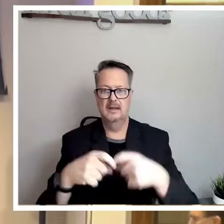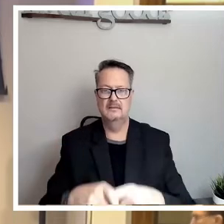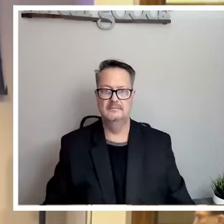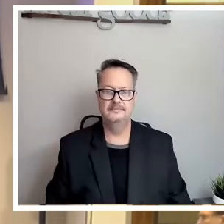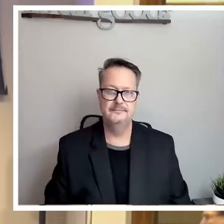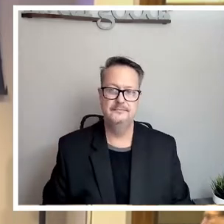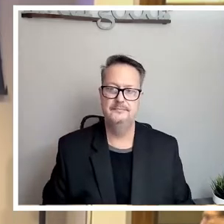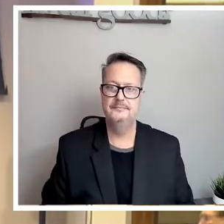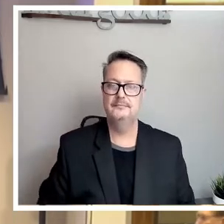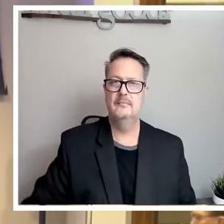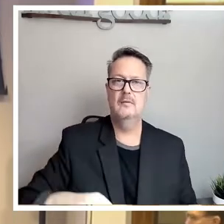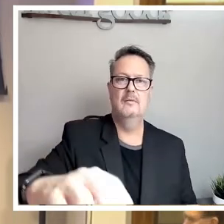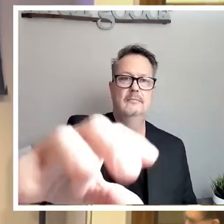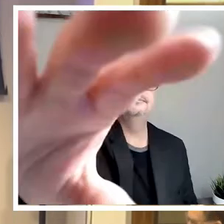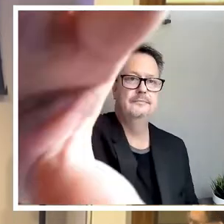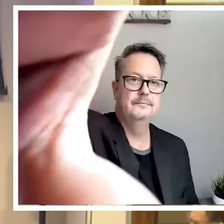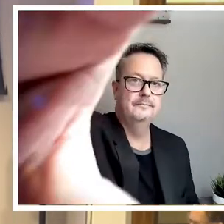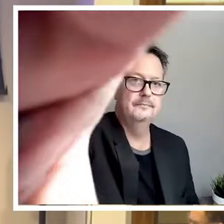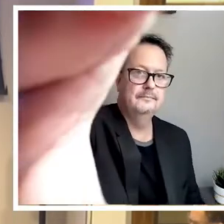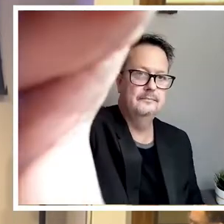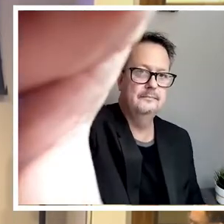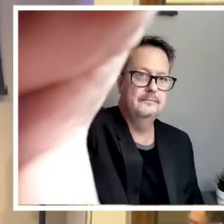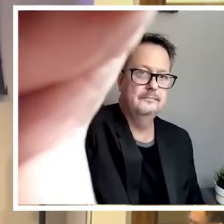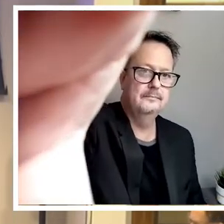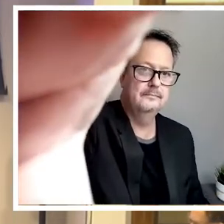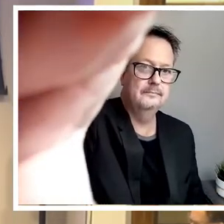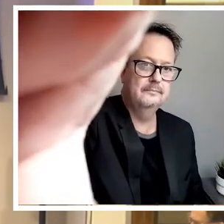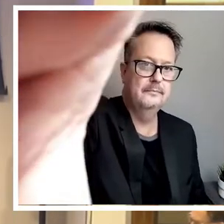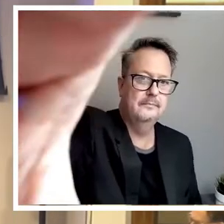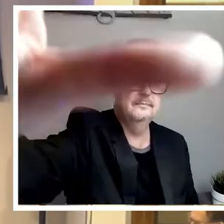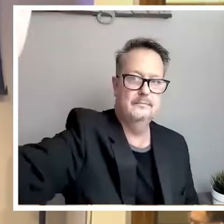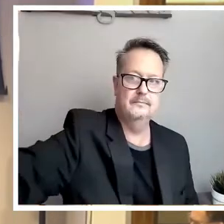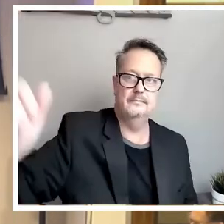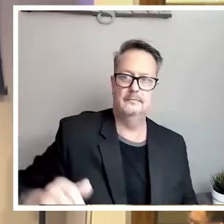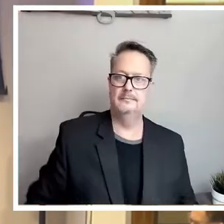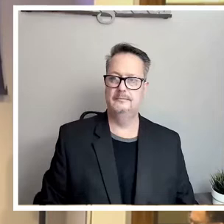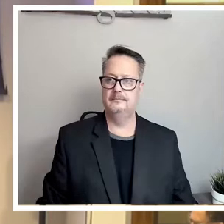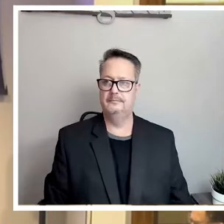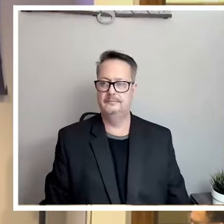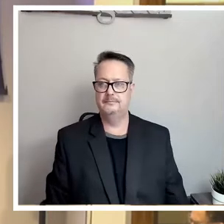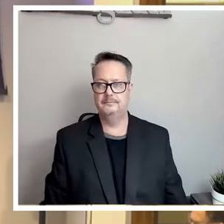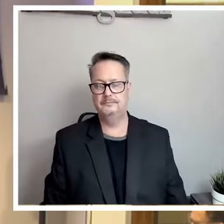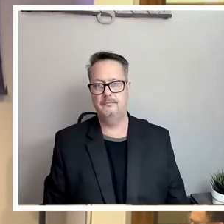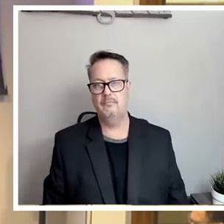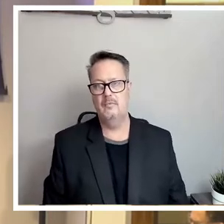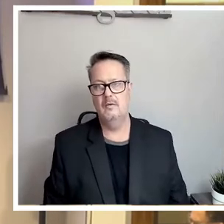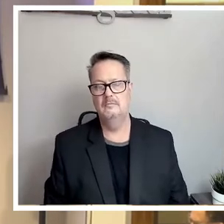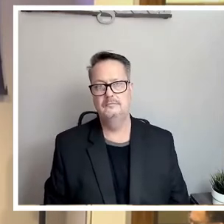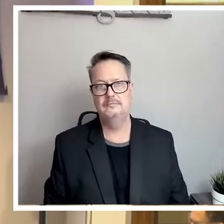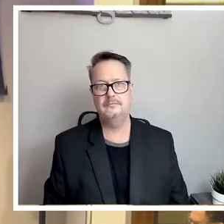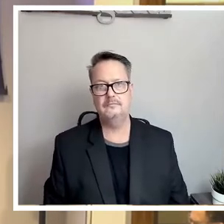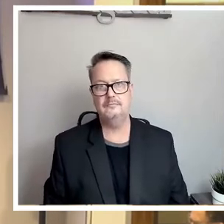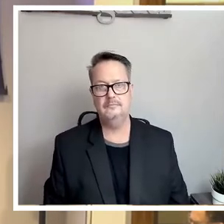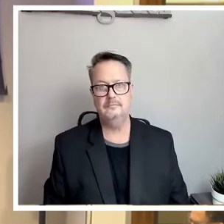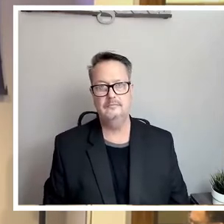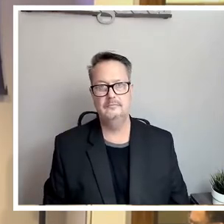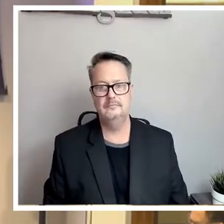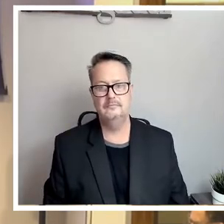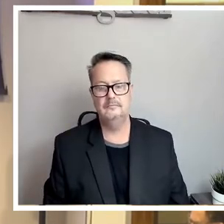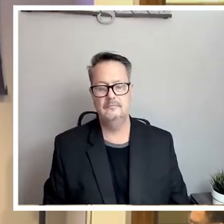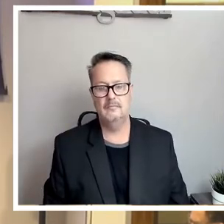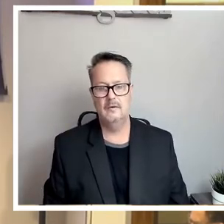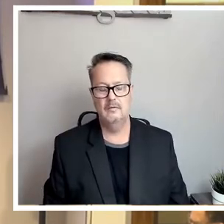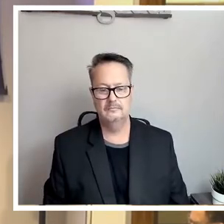unirse a nuestra sesión híbrida de opinión pública de la Junta Directiva de CPSEnergy del 13 de